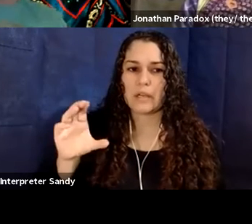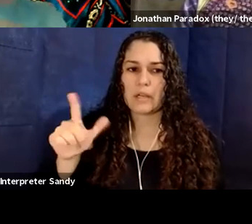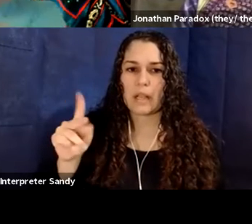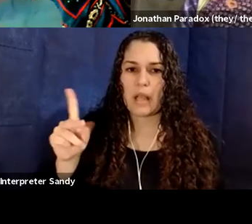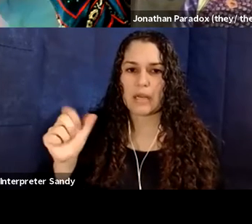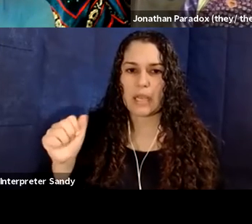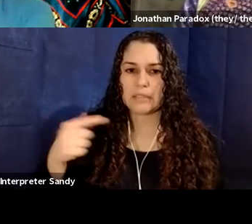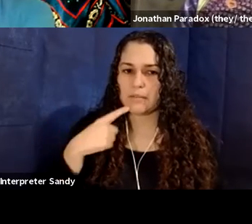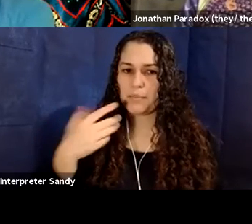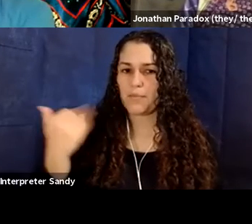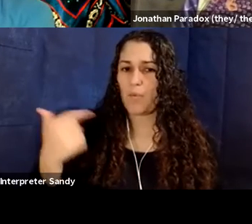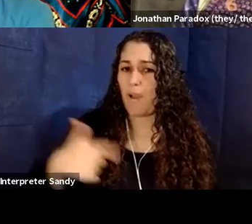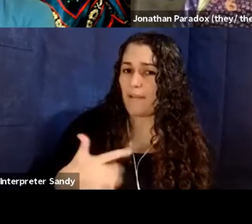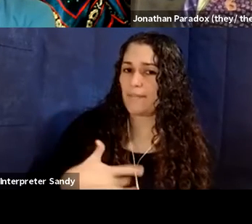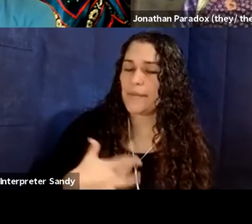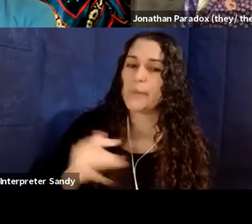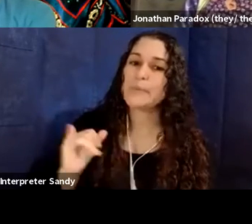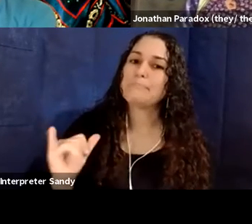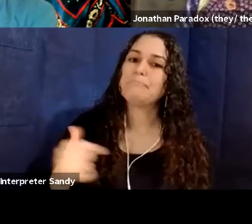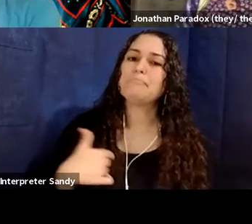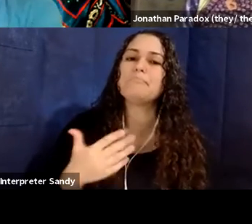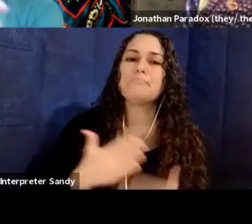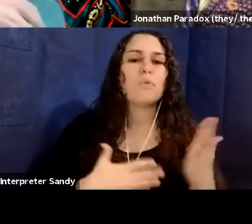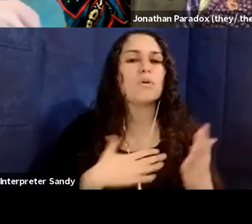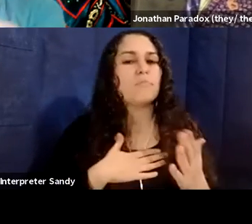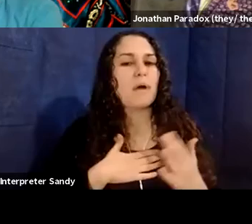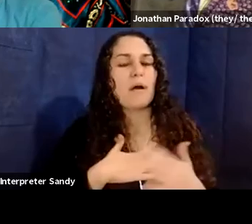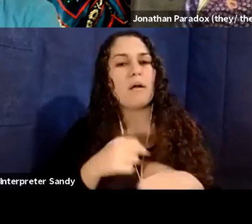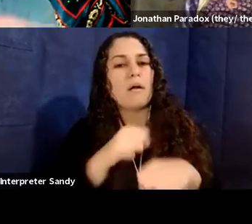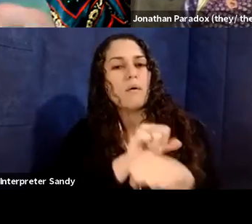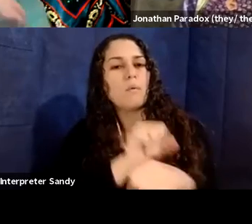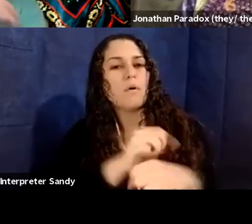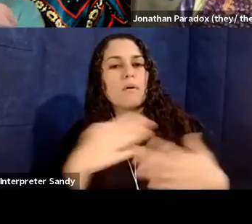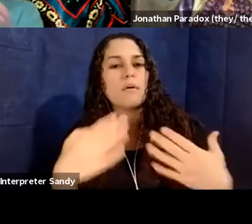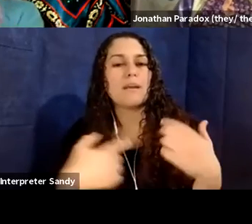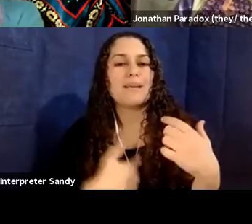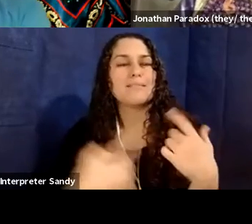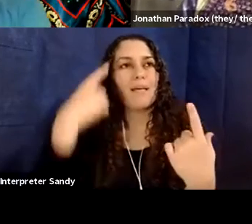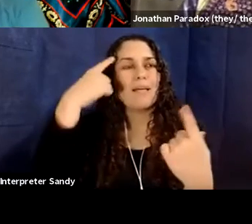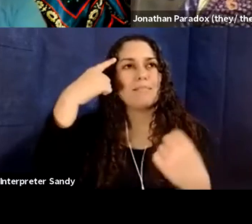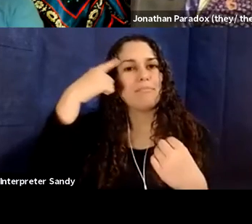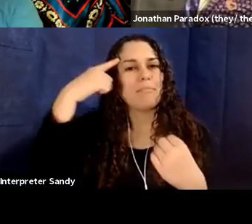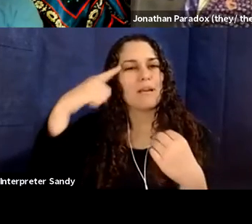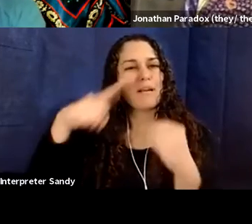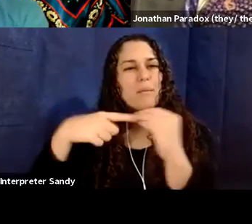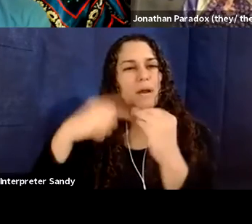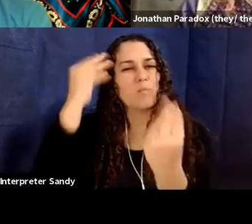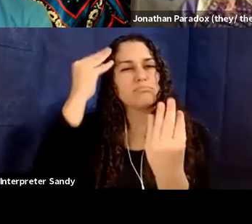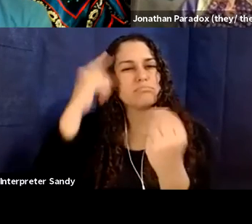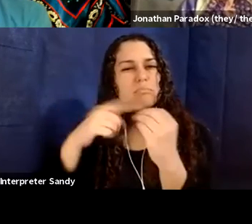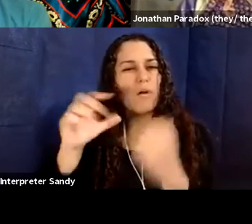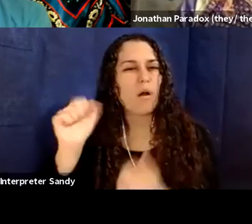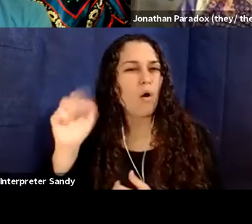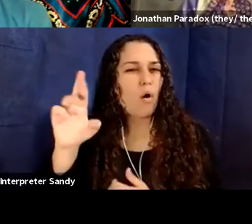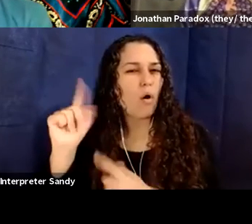um, part of my practice is continuing to consider what is art and, um, and particularly